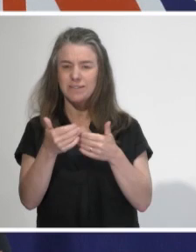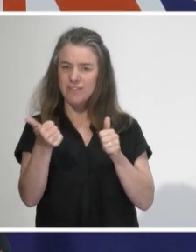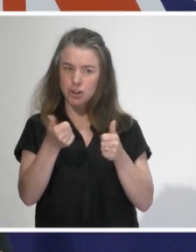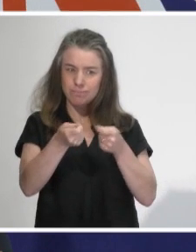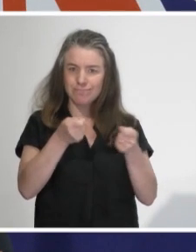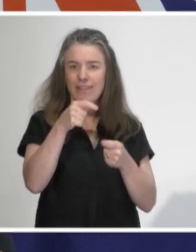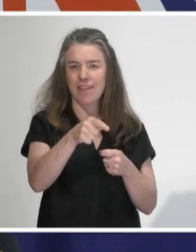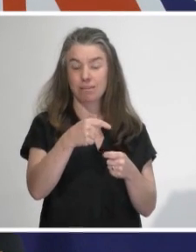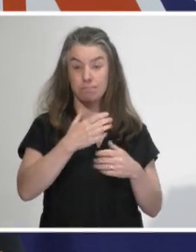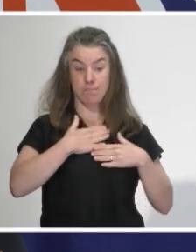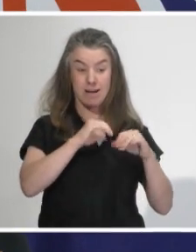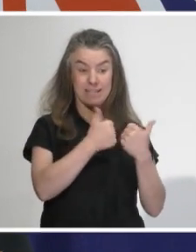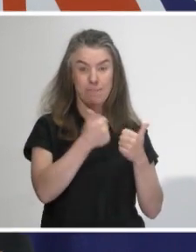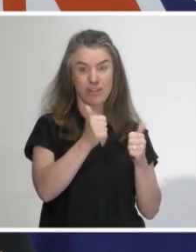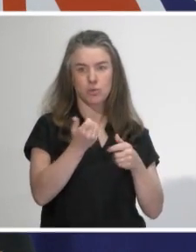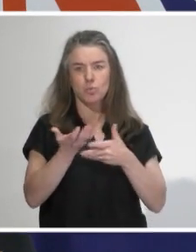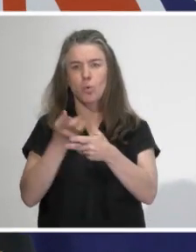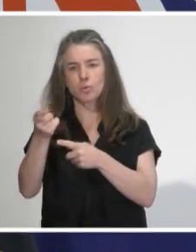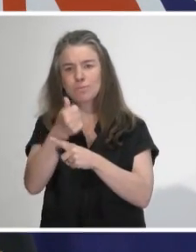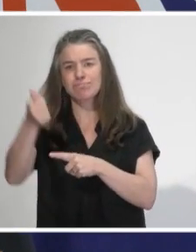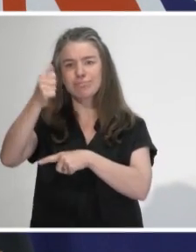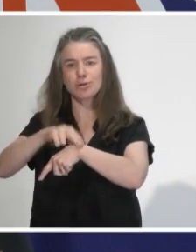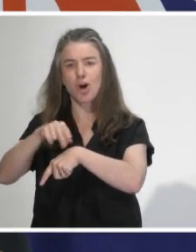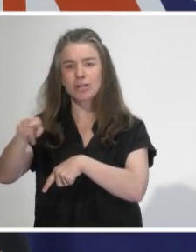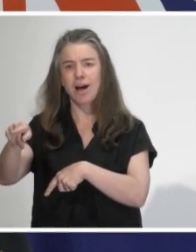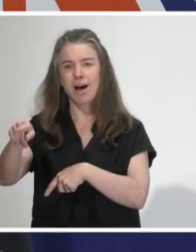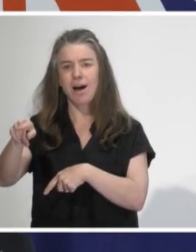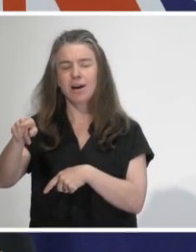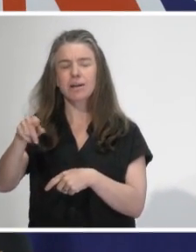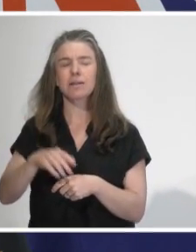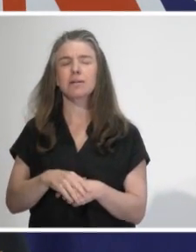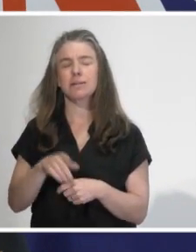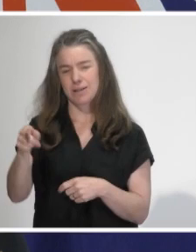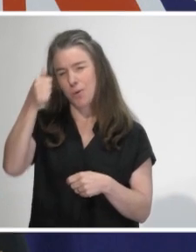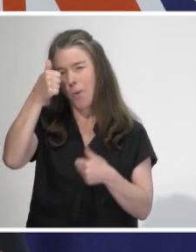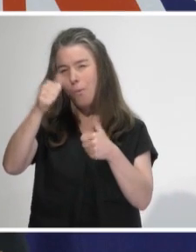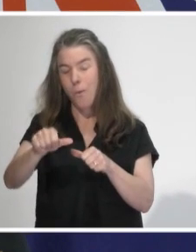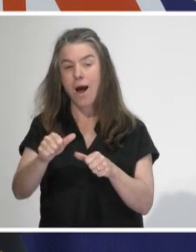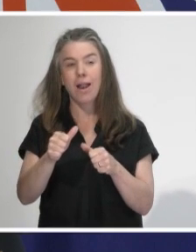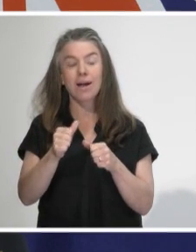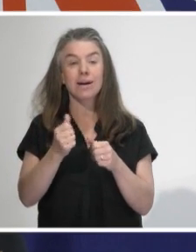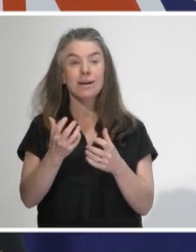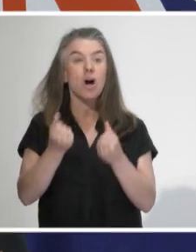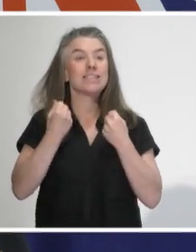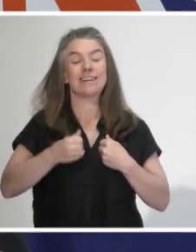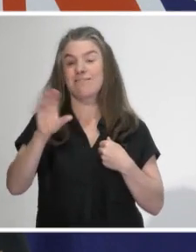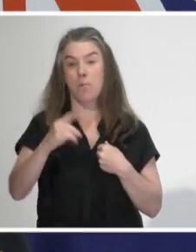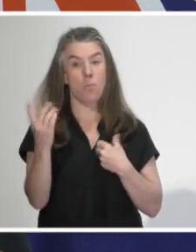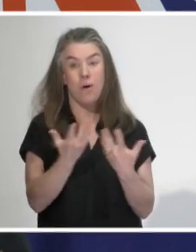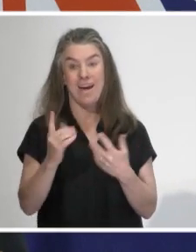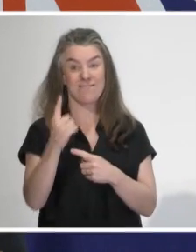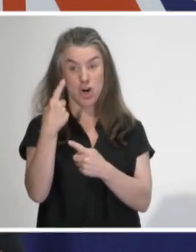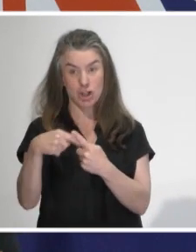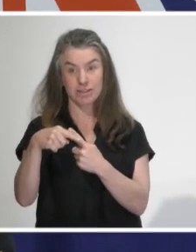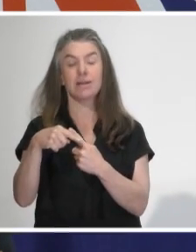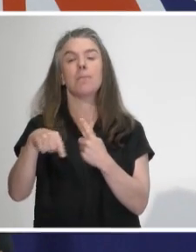spoken with the medical officer of health who has a very good understanding of where the origin of the infection was, who the close contacts